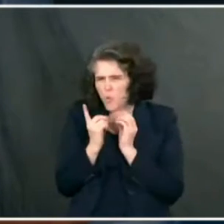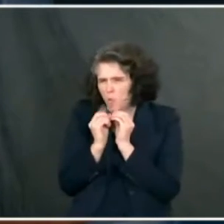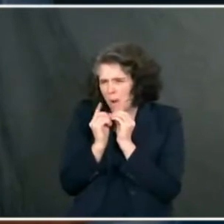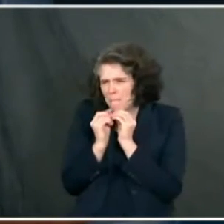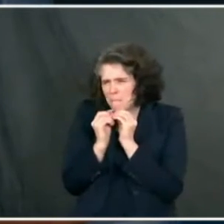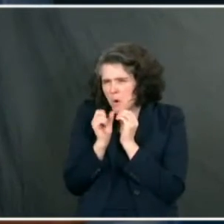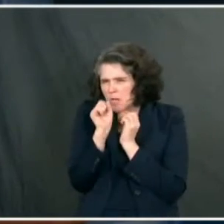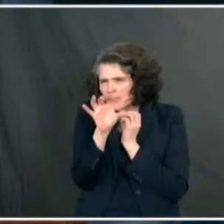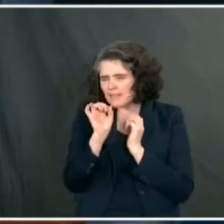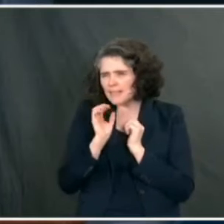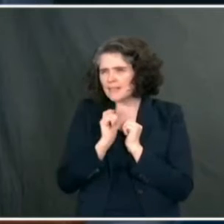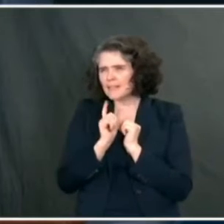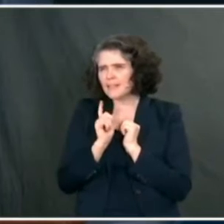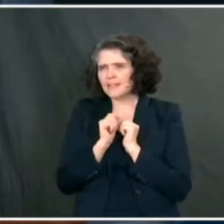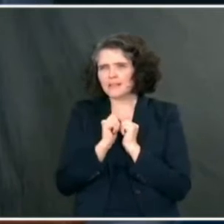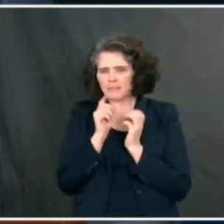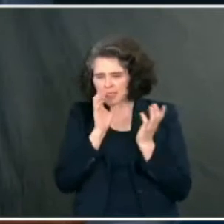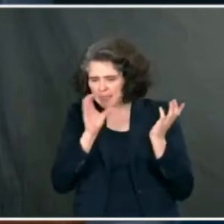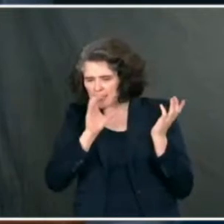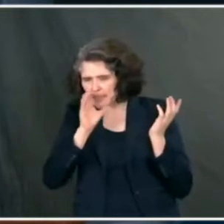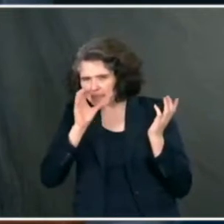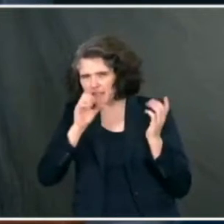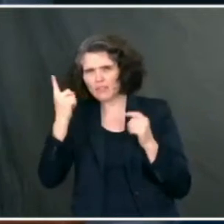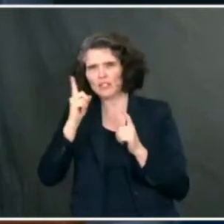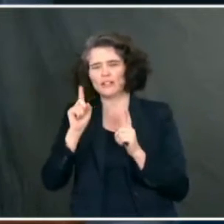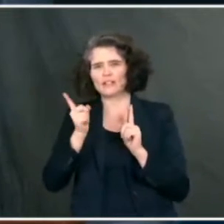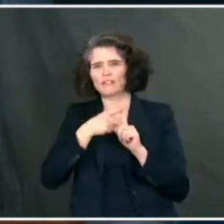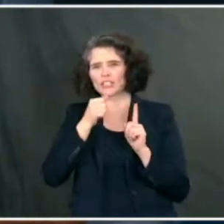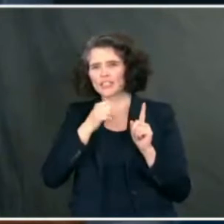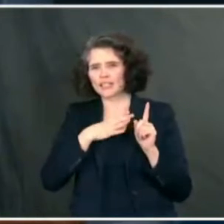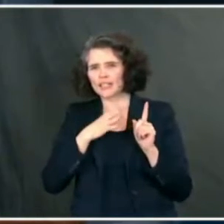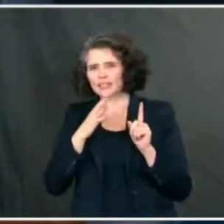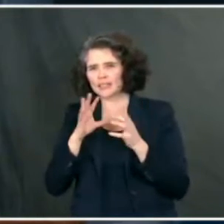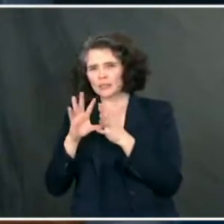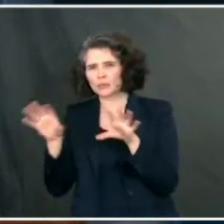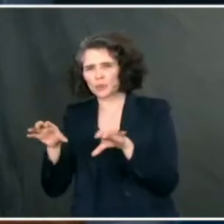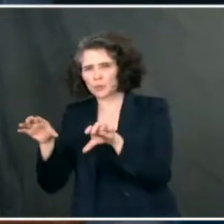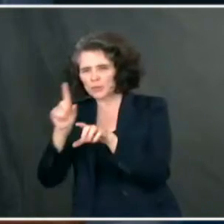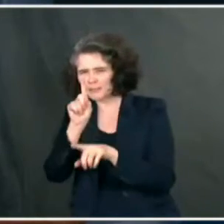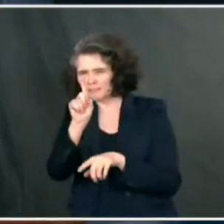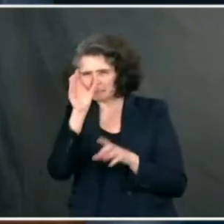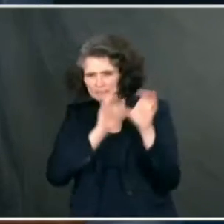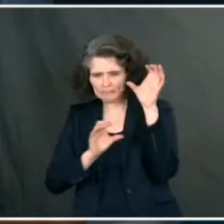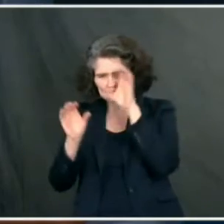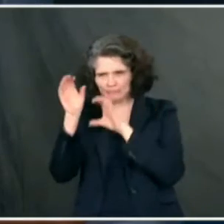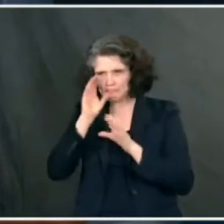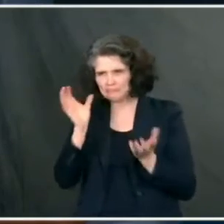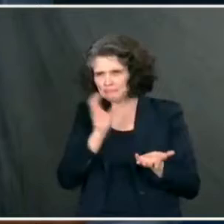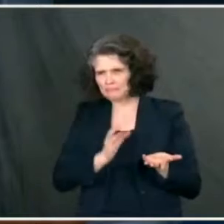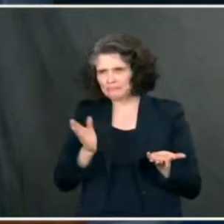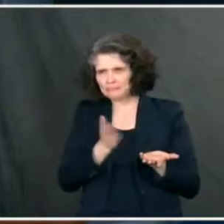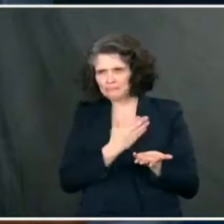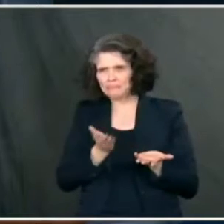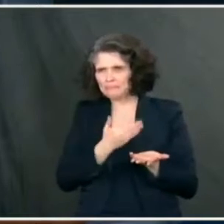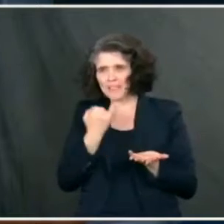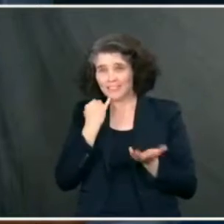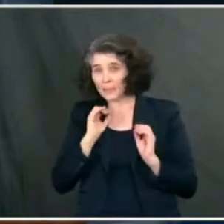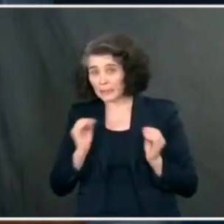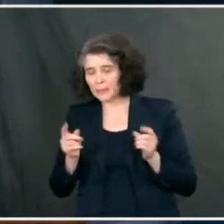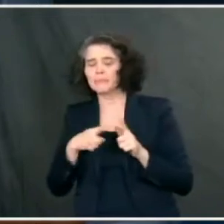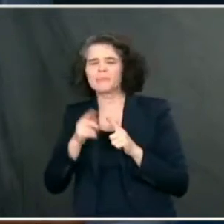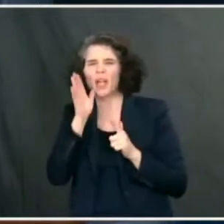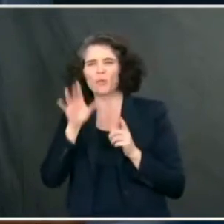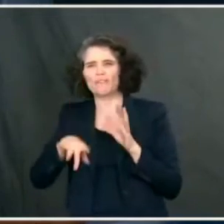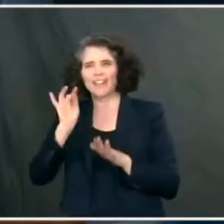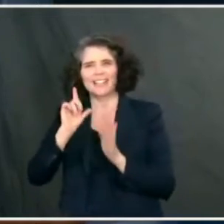wanted to flag for you about something the First Lady is up to. Let me see if I can find that, or I will circle back to